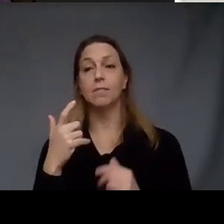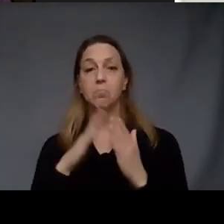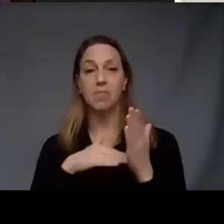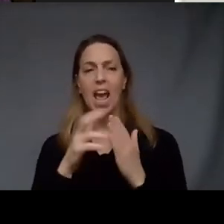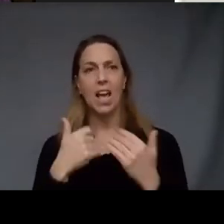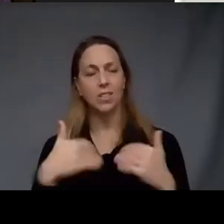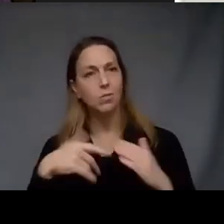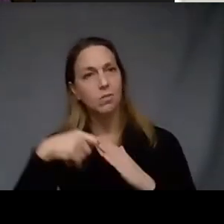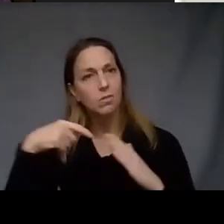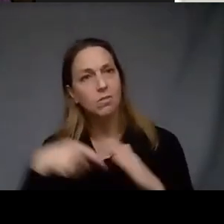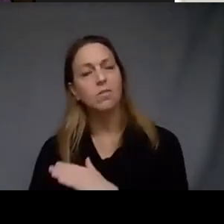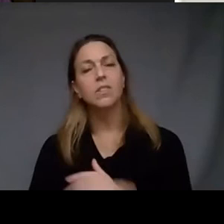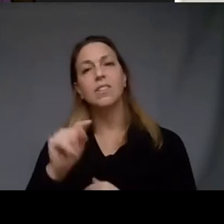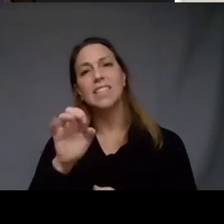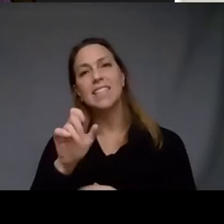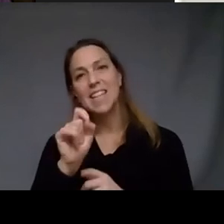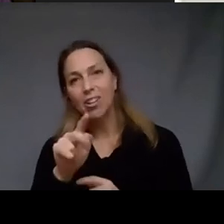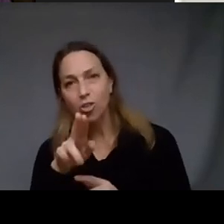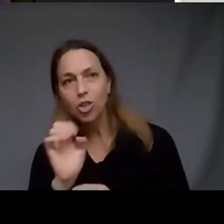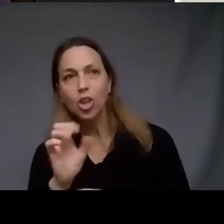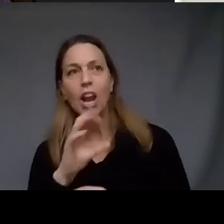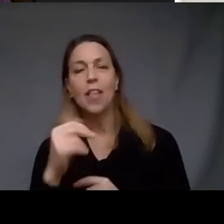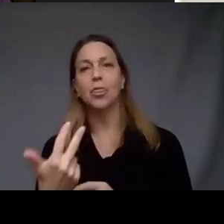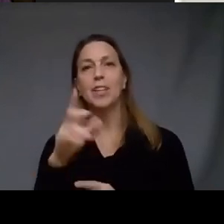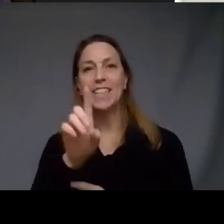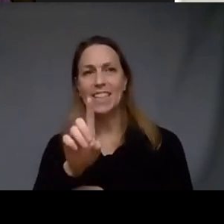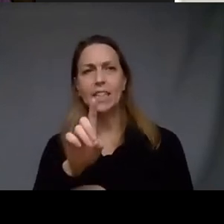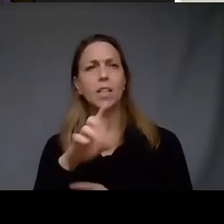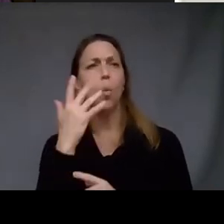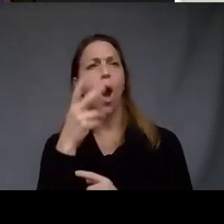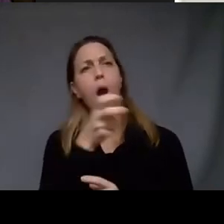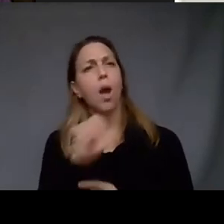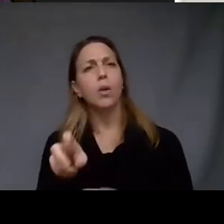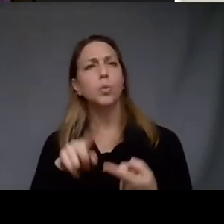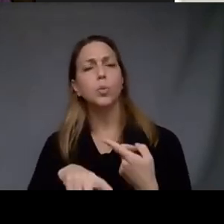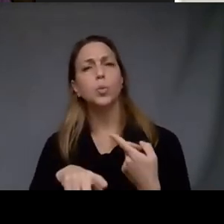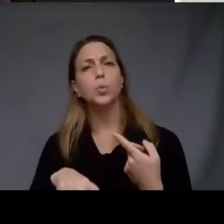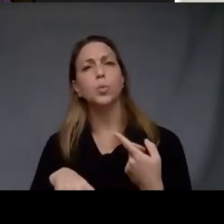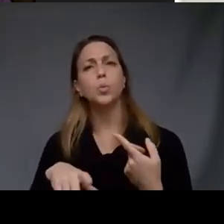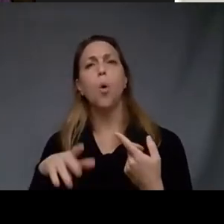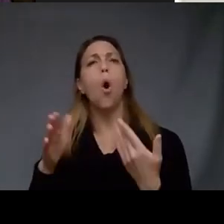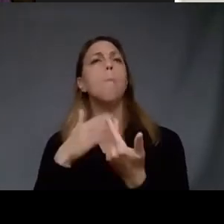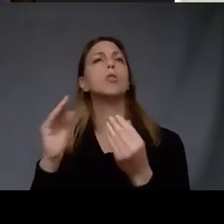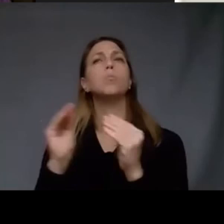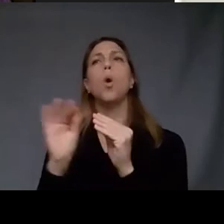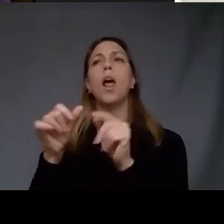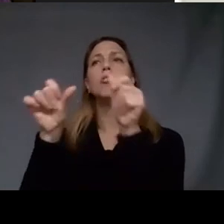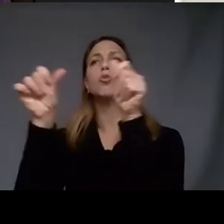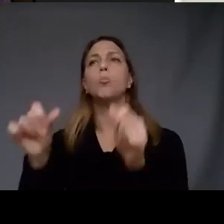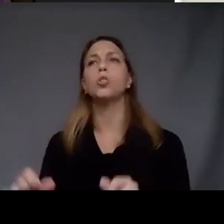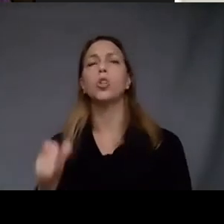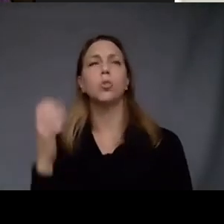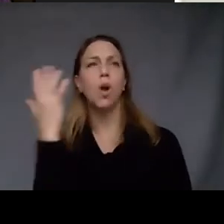and 3D elements within oil paintings what led you to move into pieces that are almost sculptural in nature I